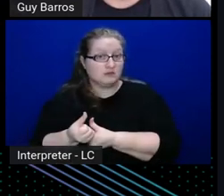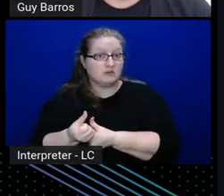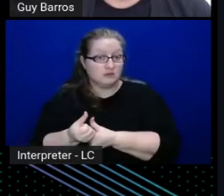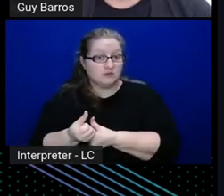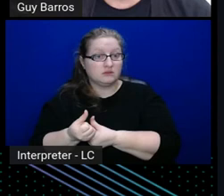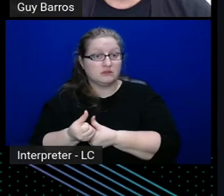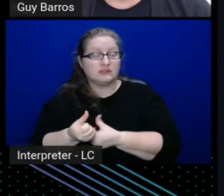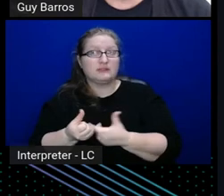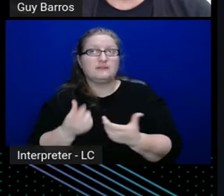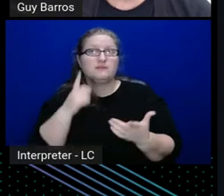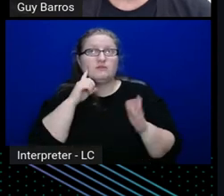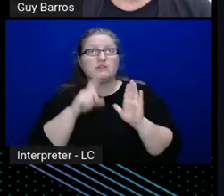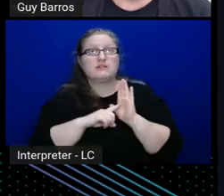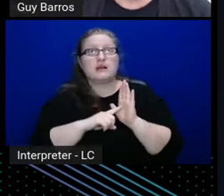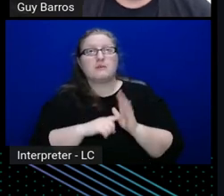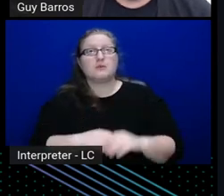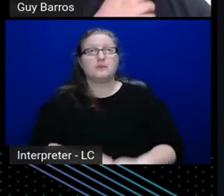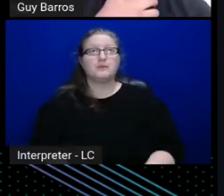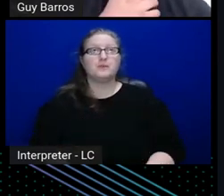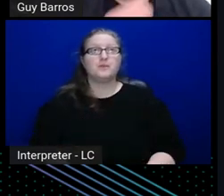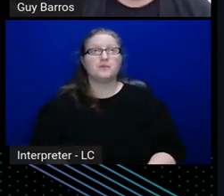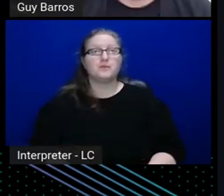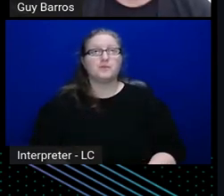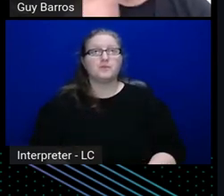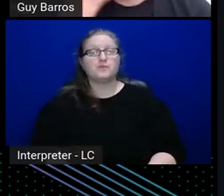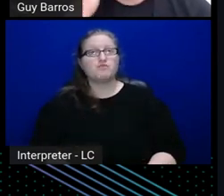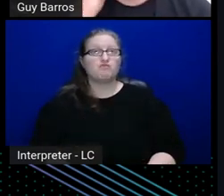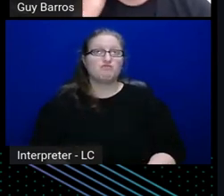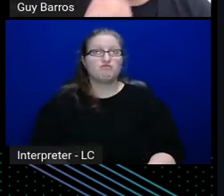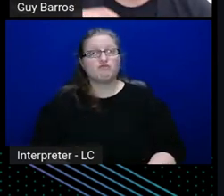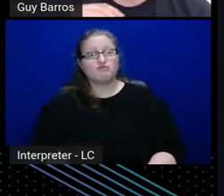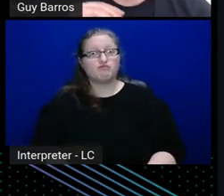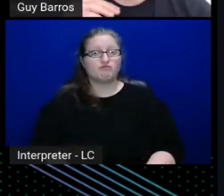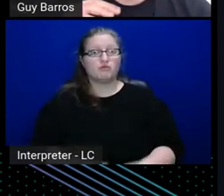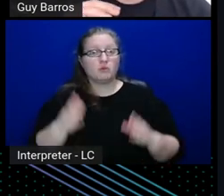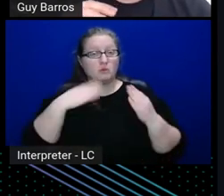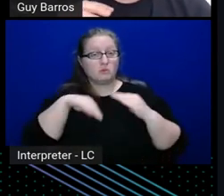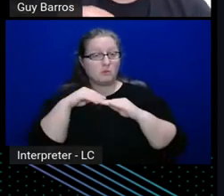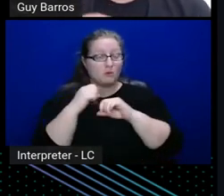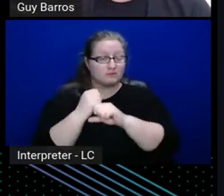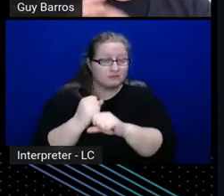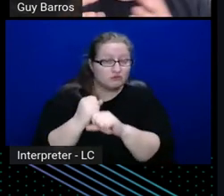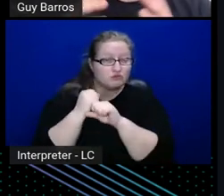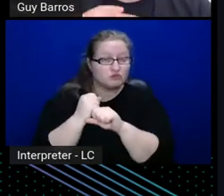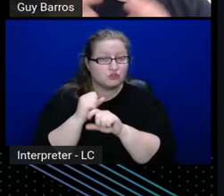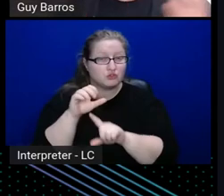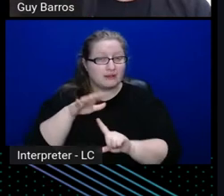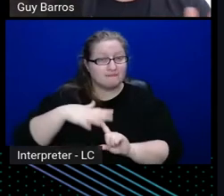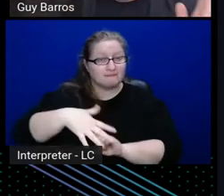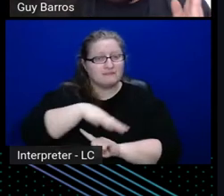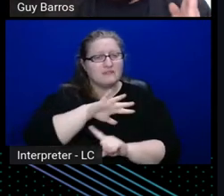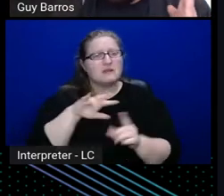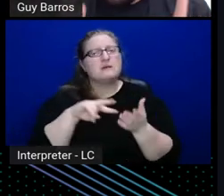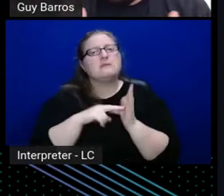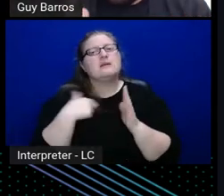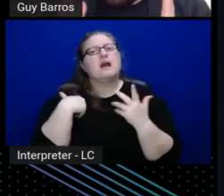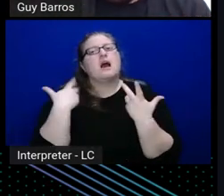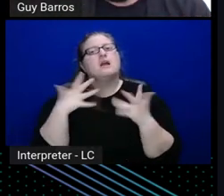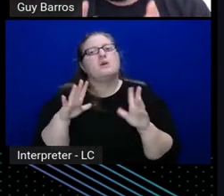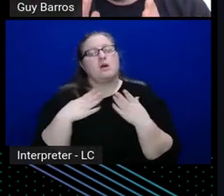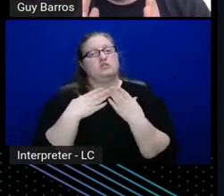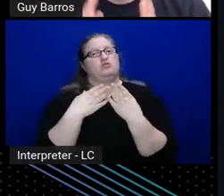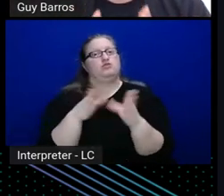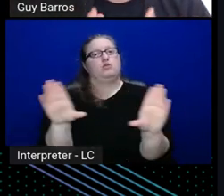let's say, have a more secure environment, then I don't, I don't make it more generic, I make it much more